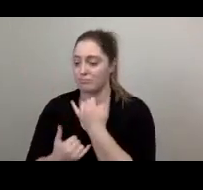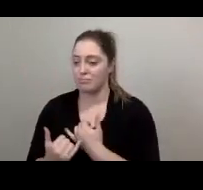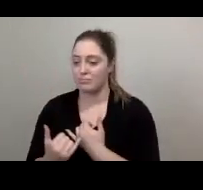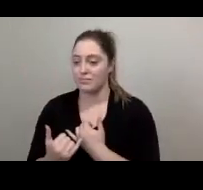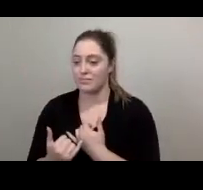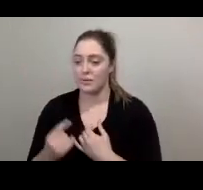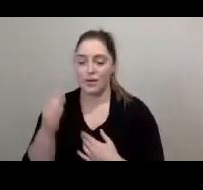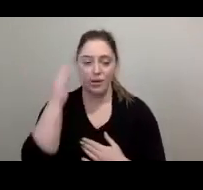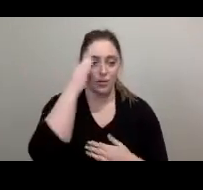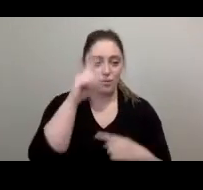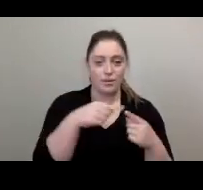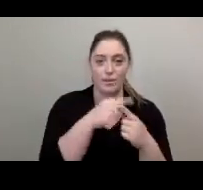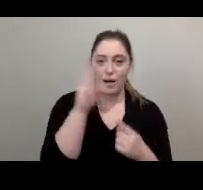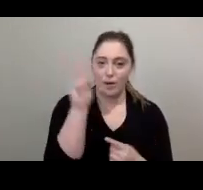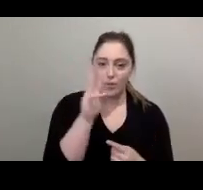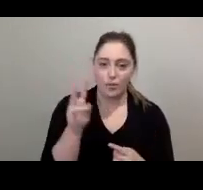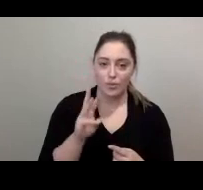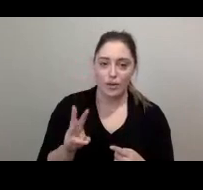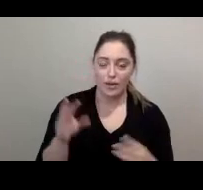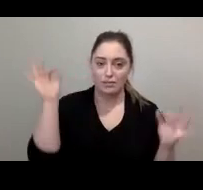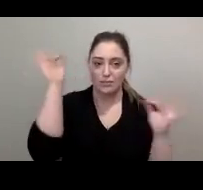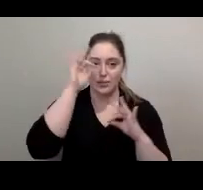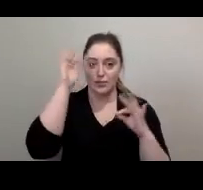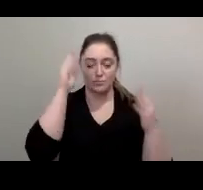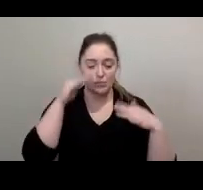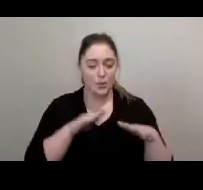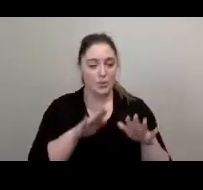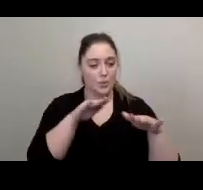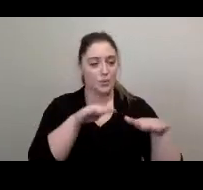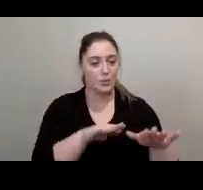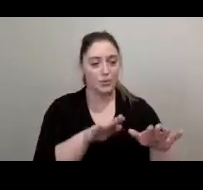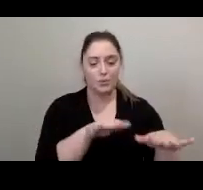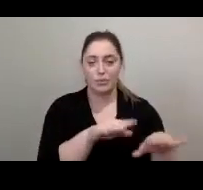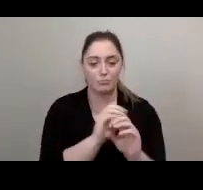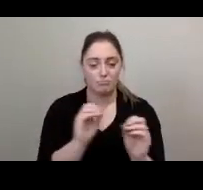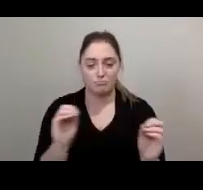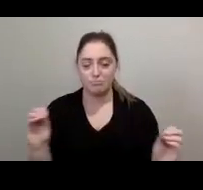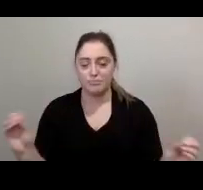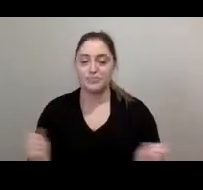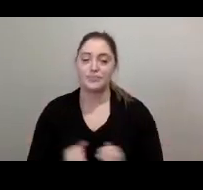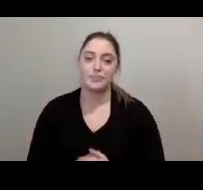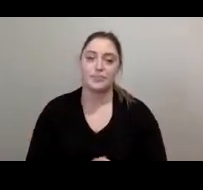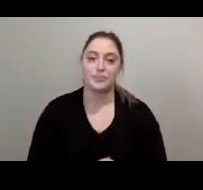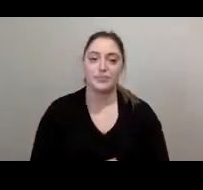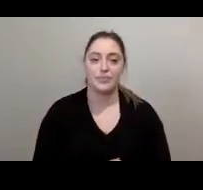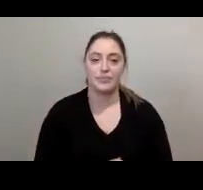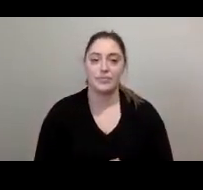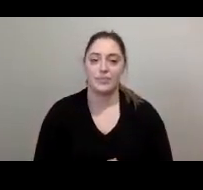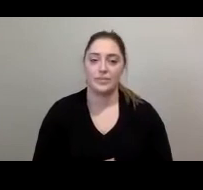what do we know about the ways of the weather i don't know